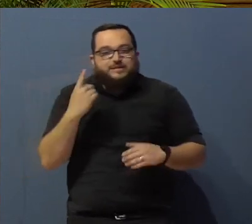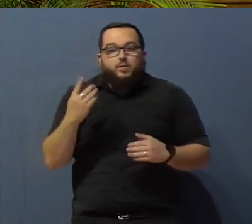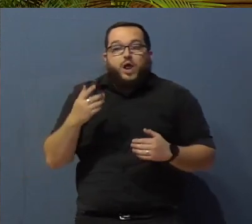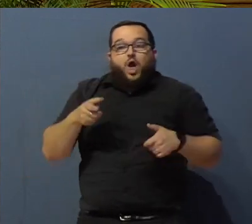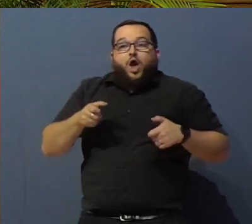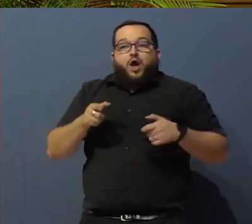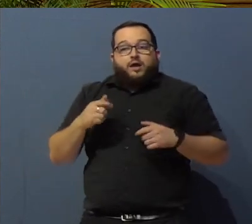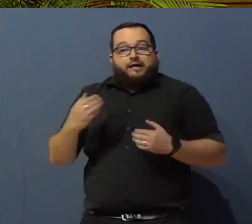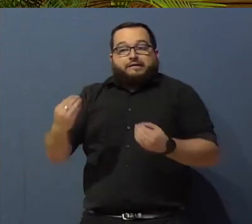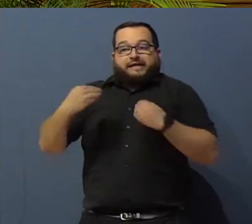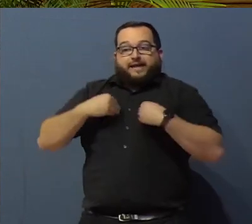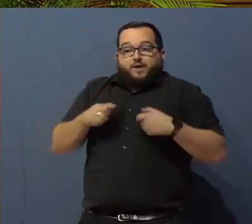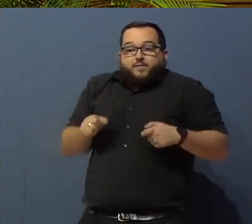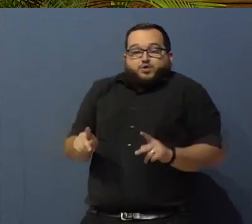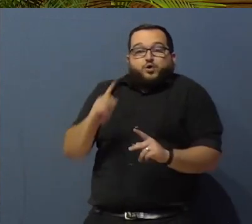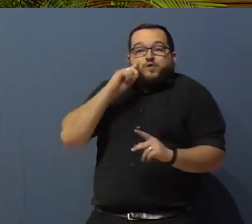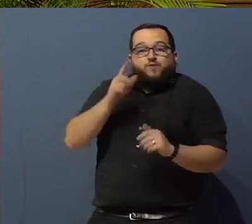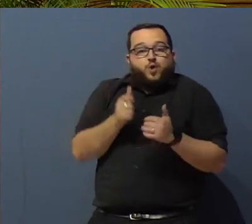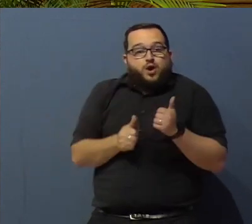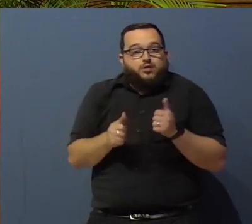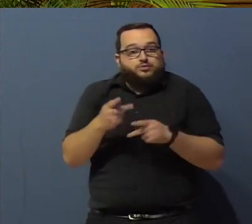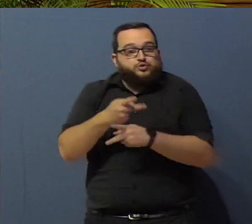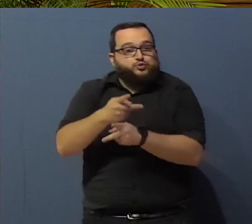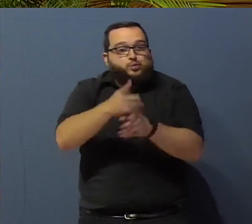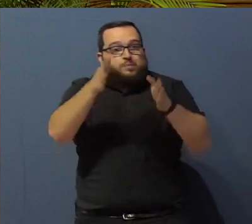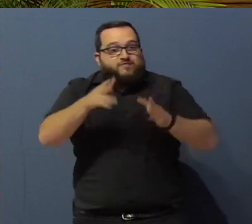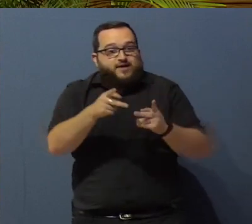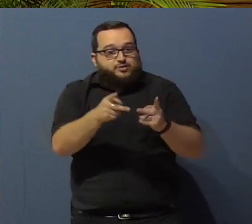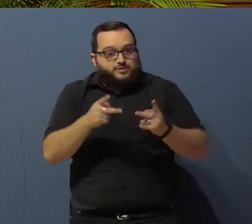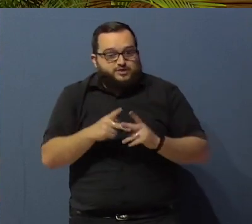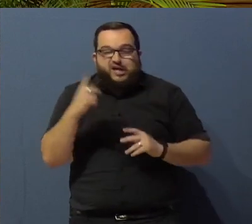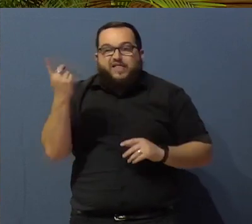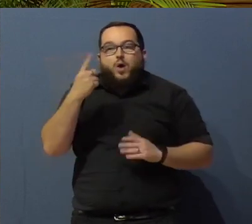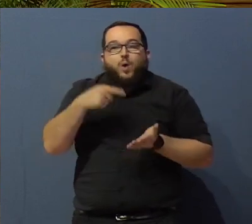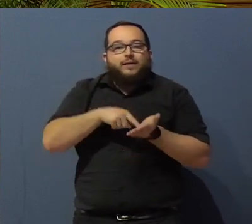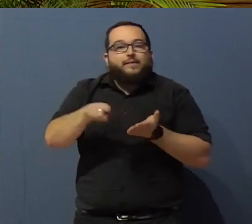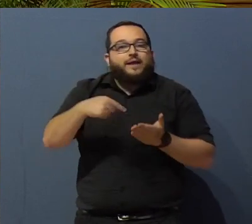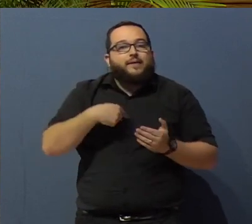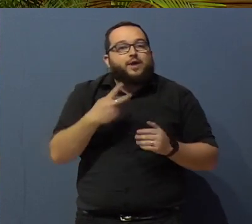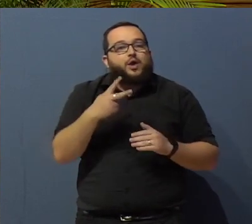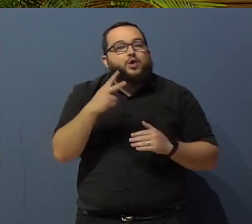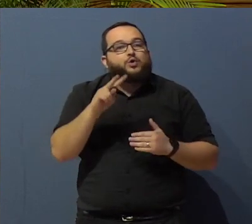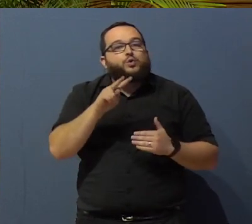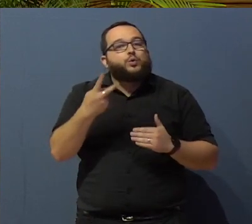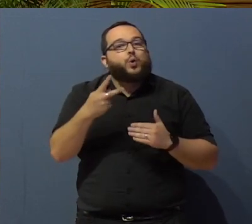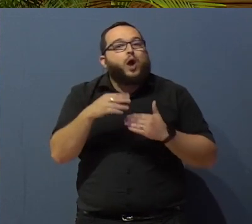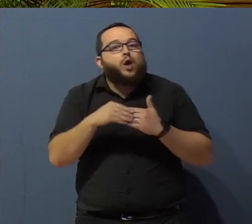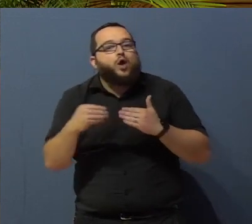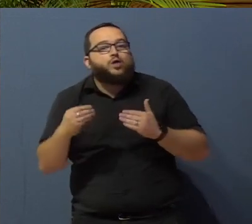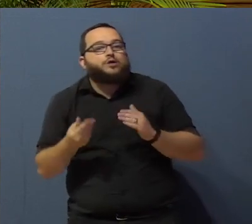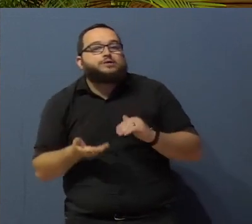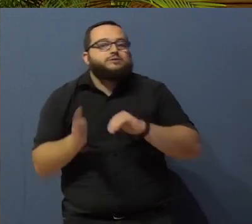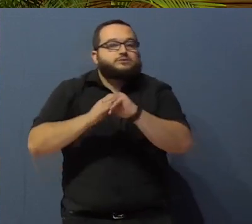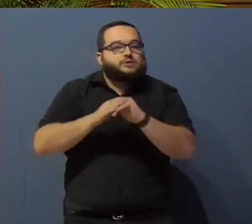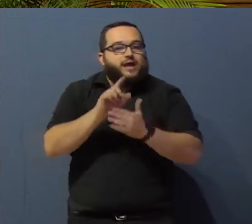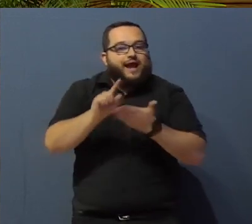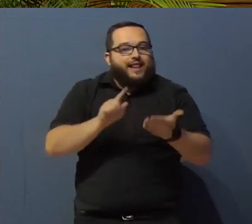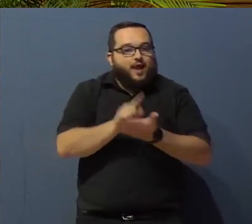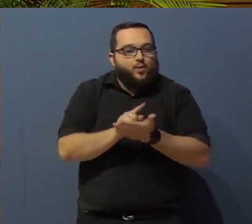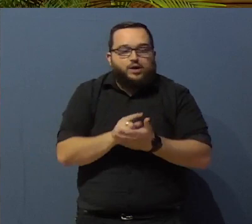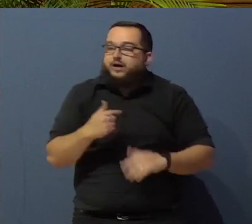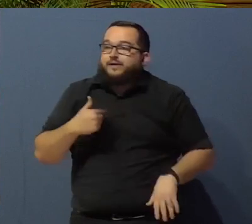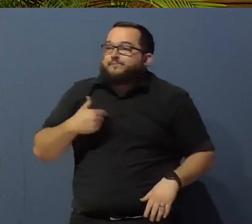position at the hospital where I work at. And they were only going to pay me $2 extra an hour. And I turned it down